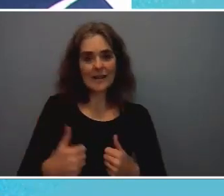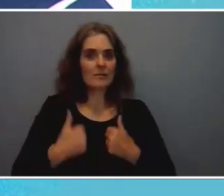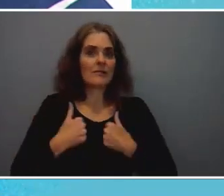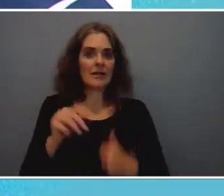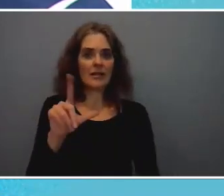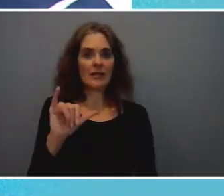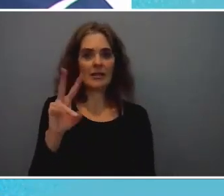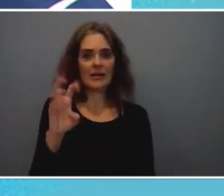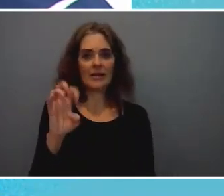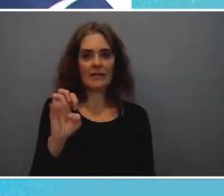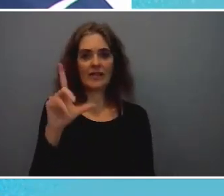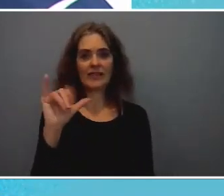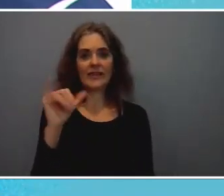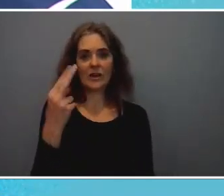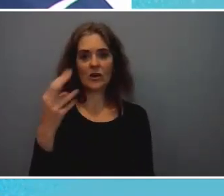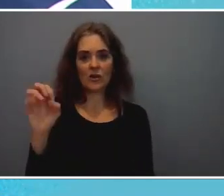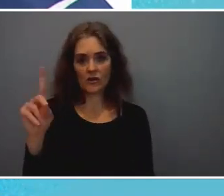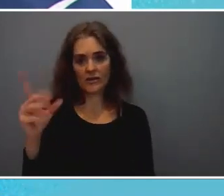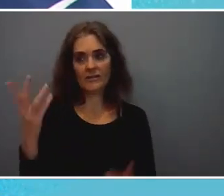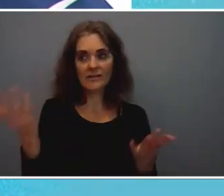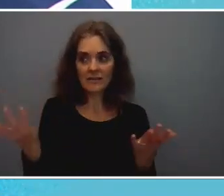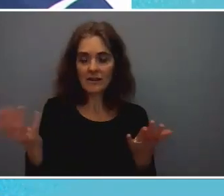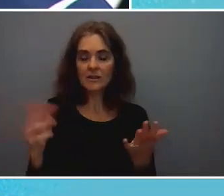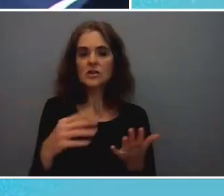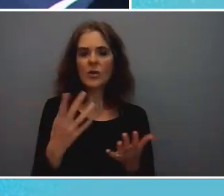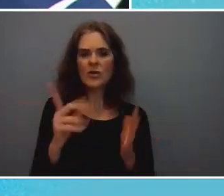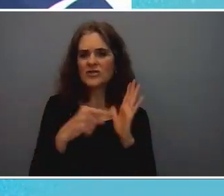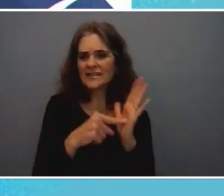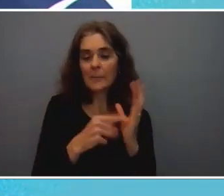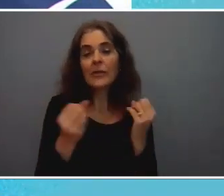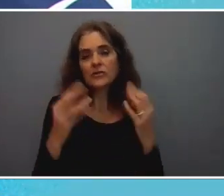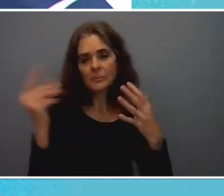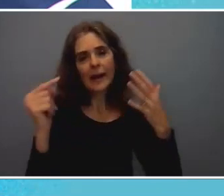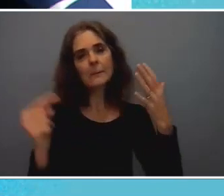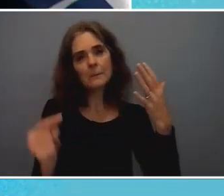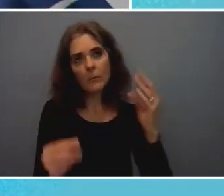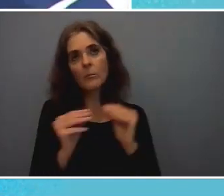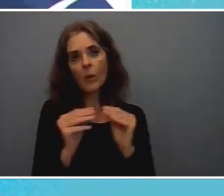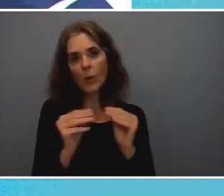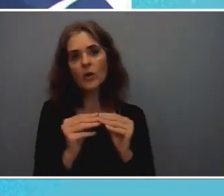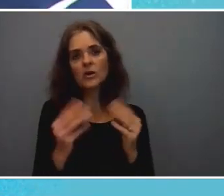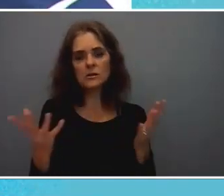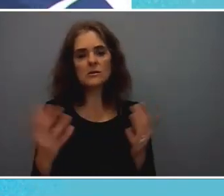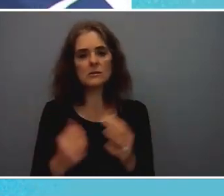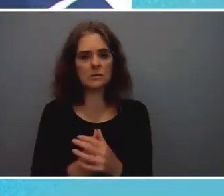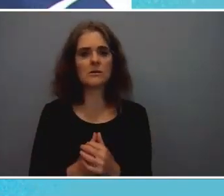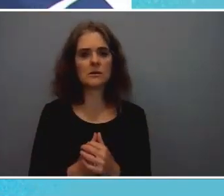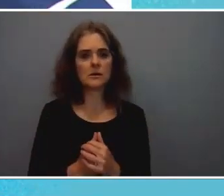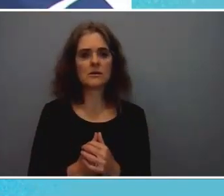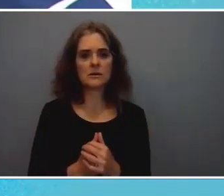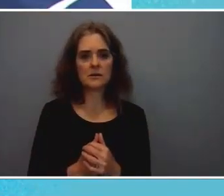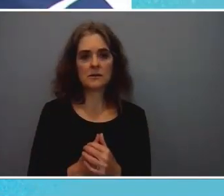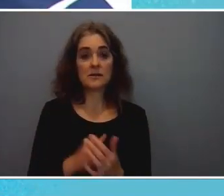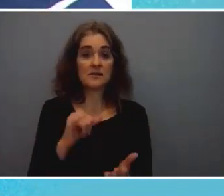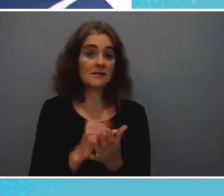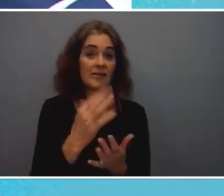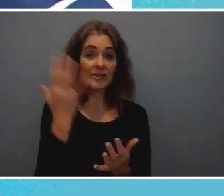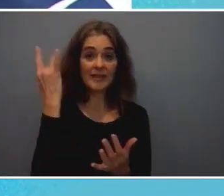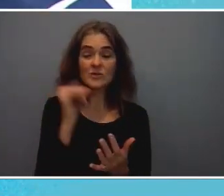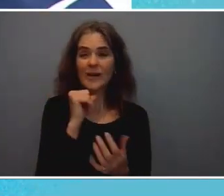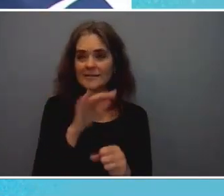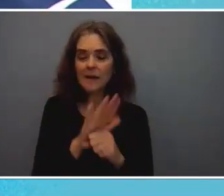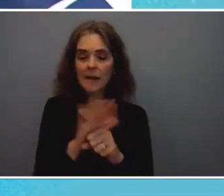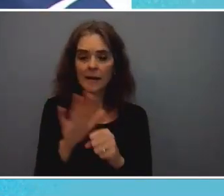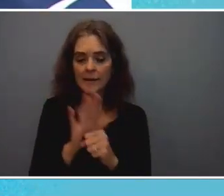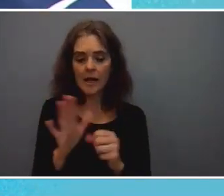but there there are um many more um this is why it's not sufficient to work just on the